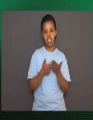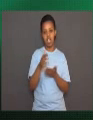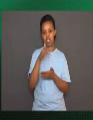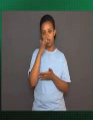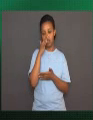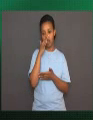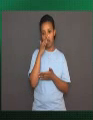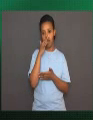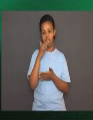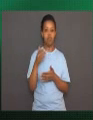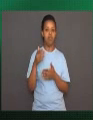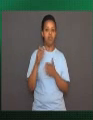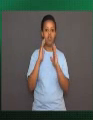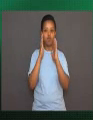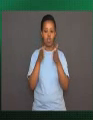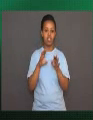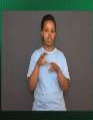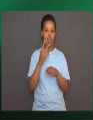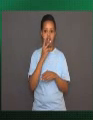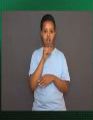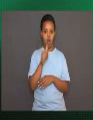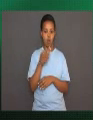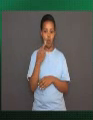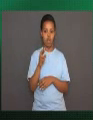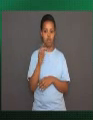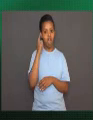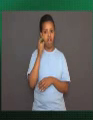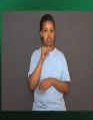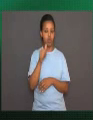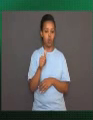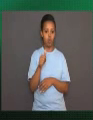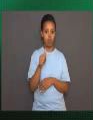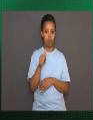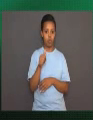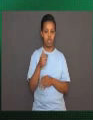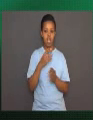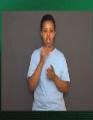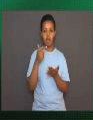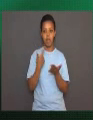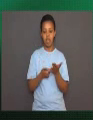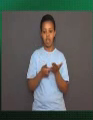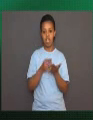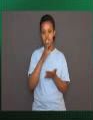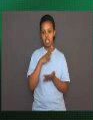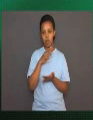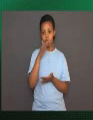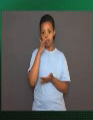anymore. This is an example of humans' sense of smell